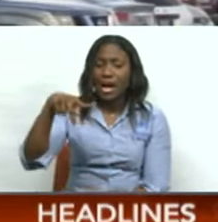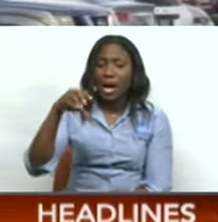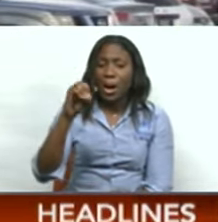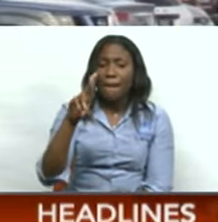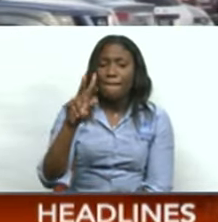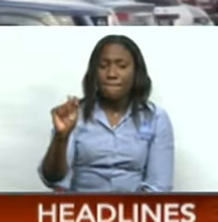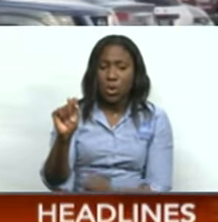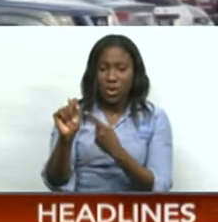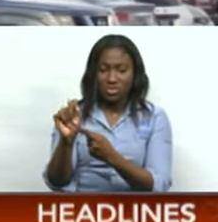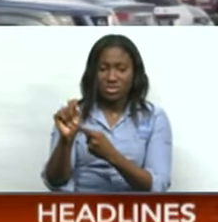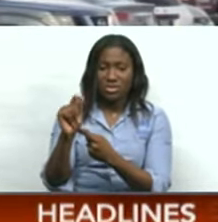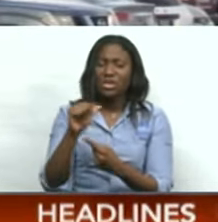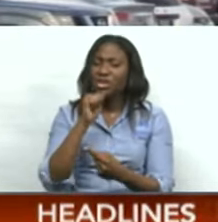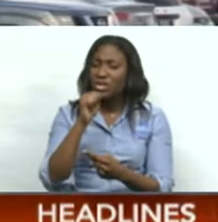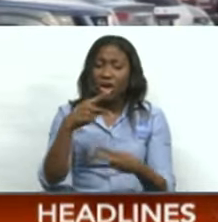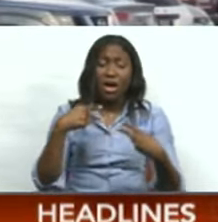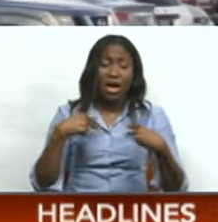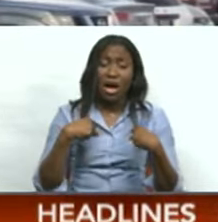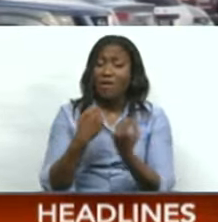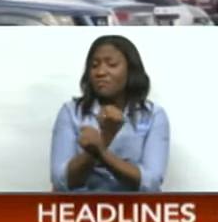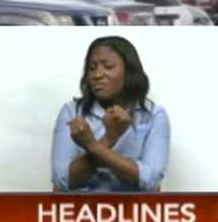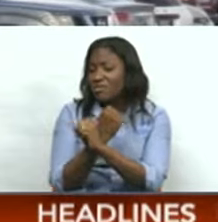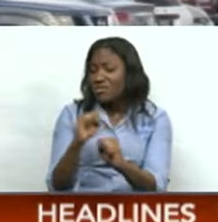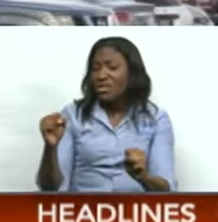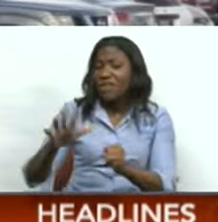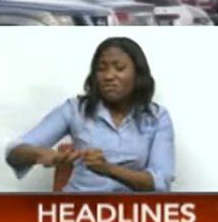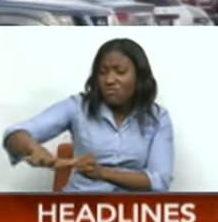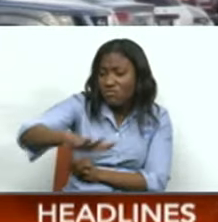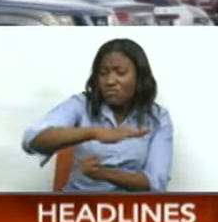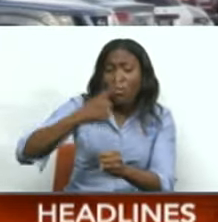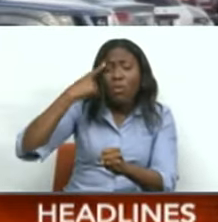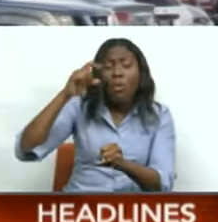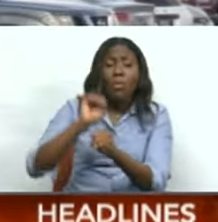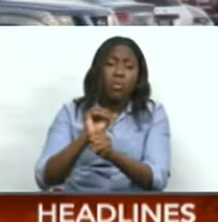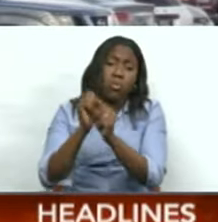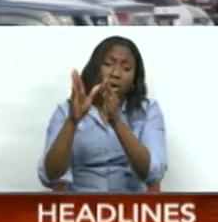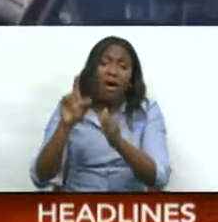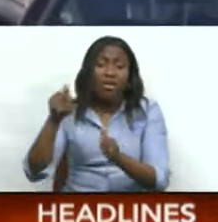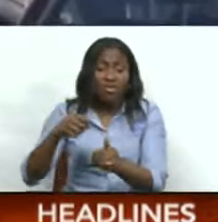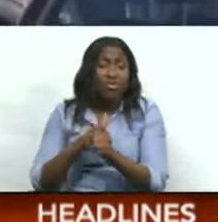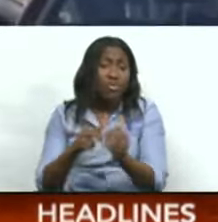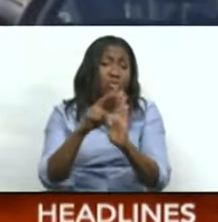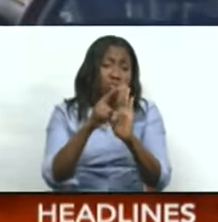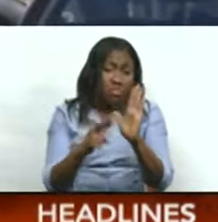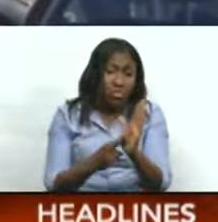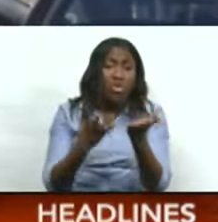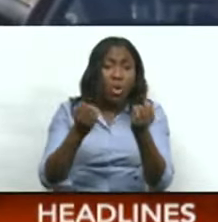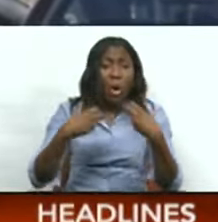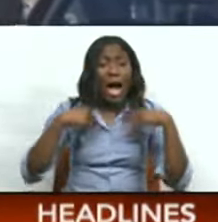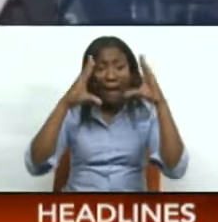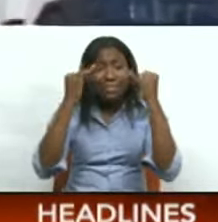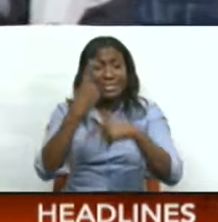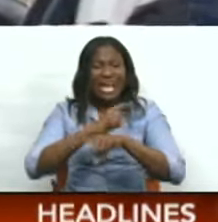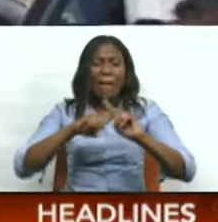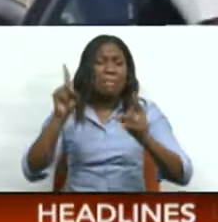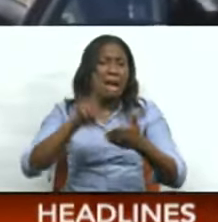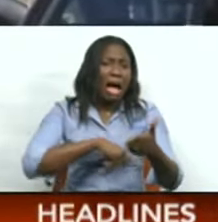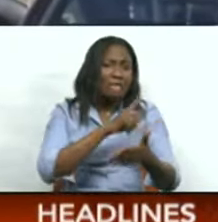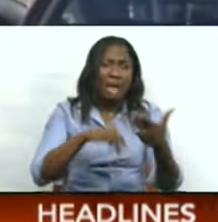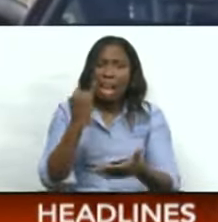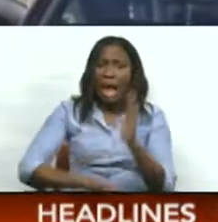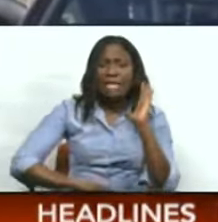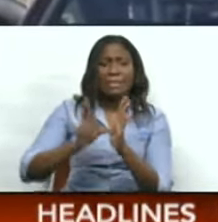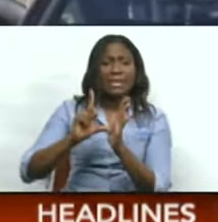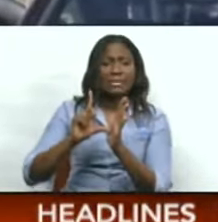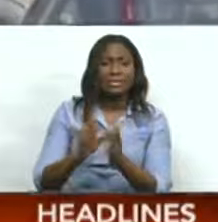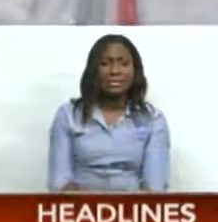practice proper health and safety measures. He added that a meeting on this topic was scheduled for today but was canceled at the last